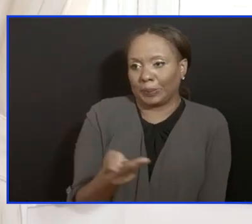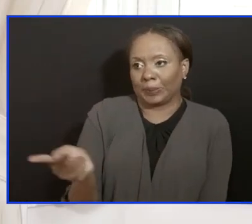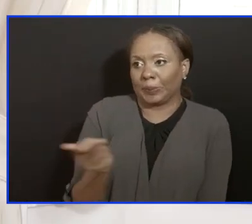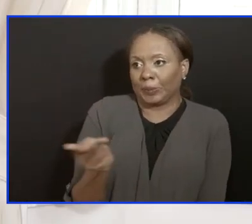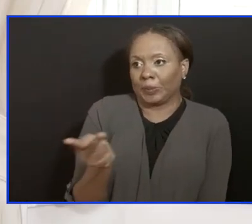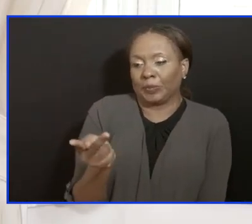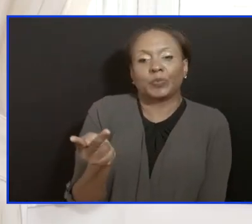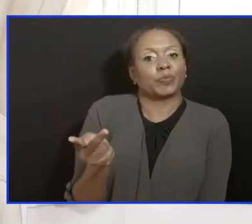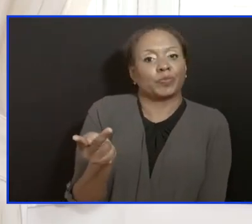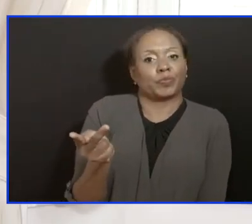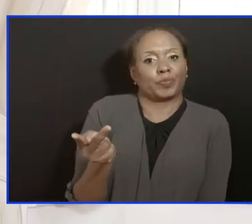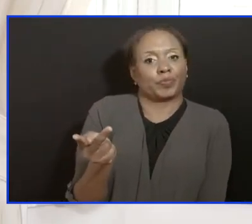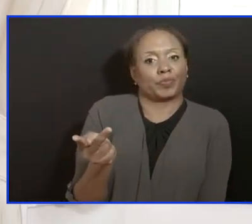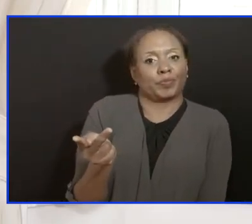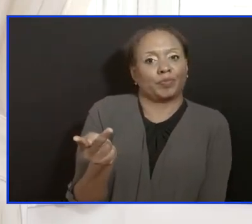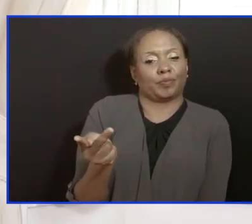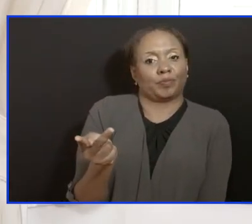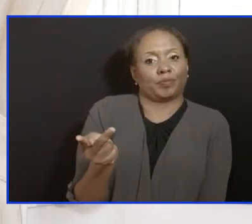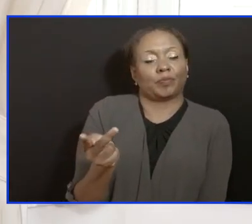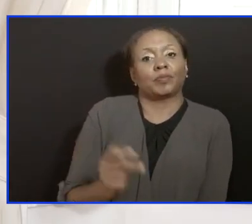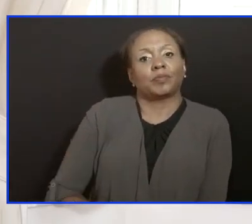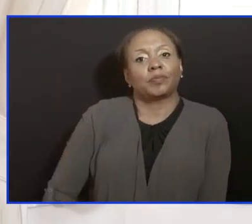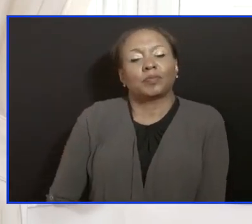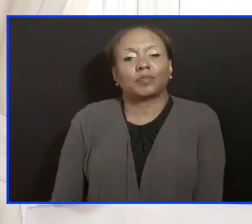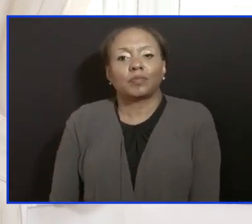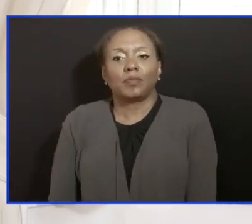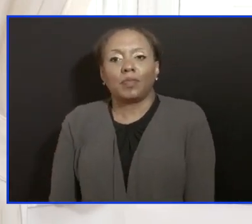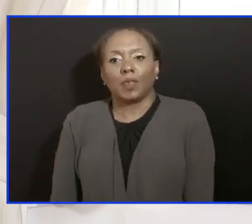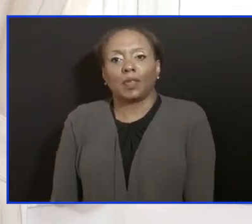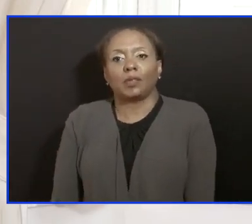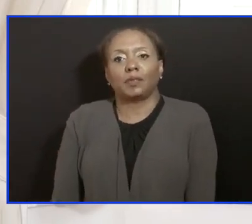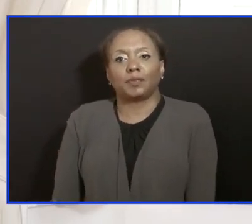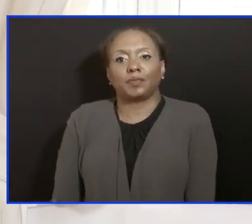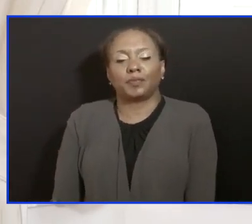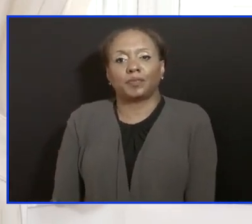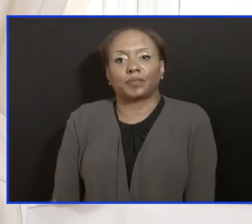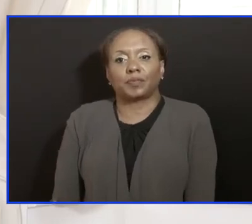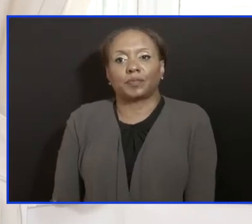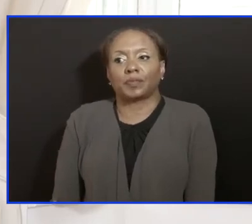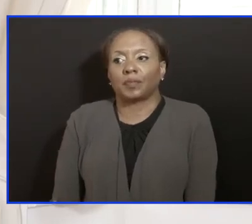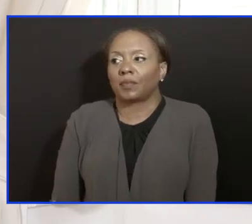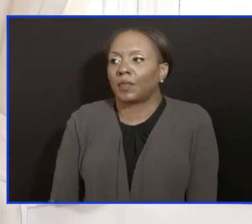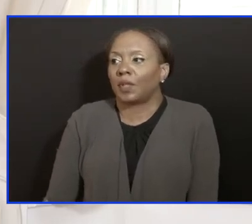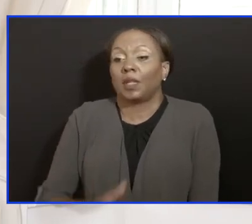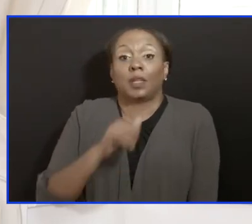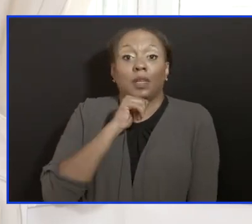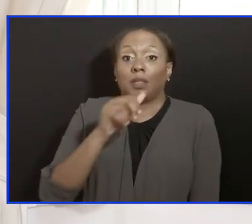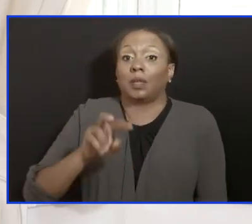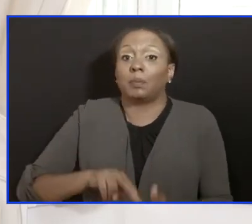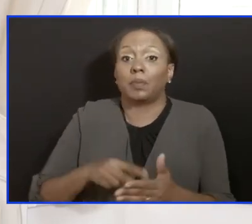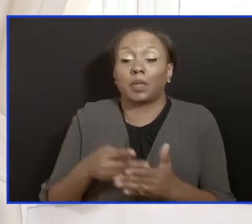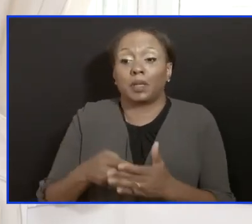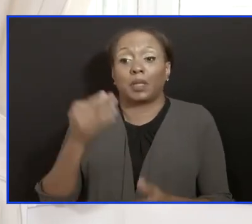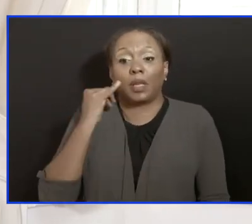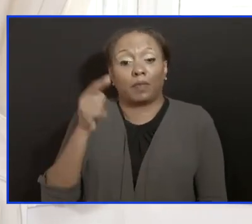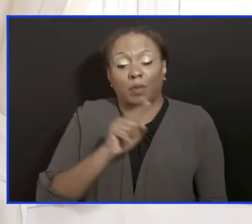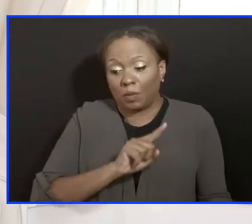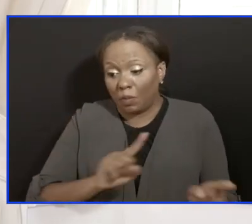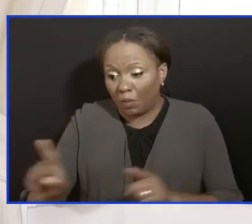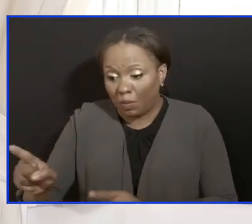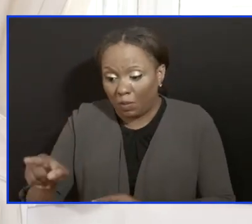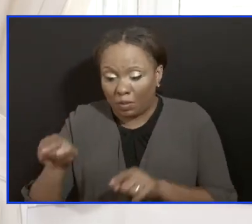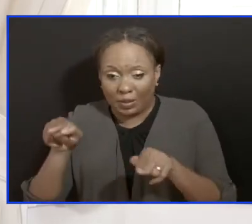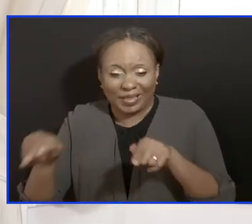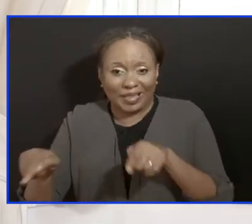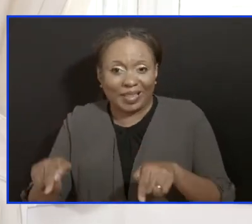not always necessarily mean that you will have to stay at the facility. But the beautiful thing about